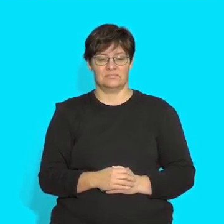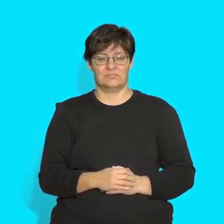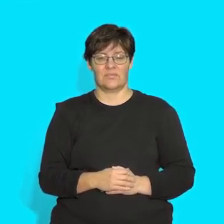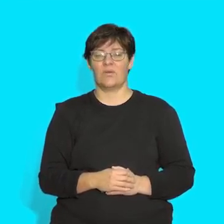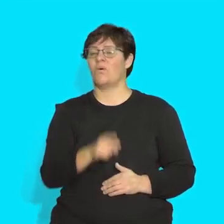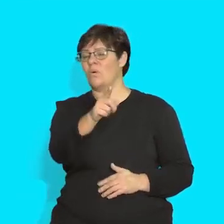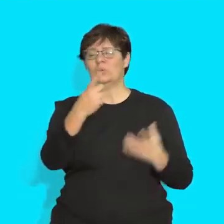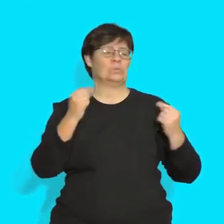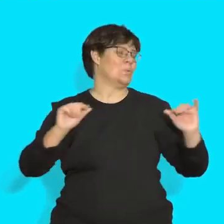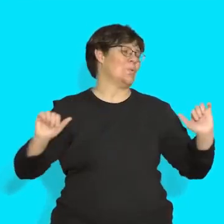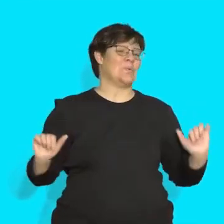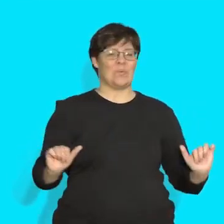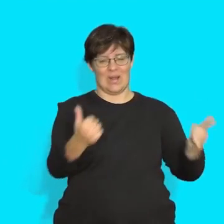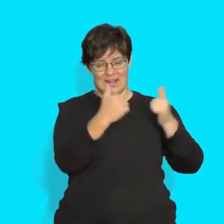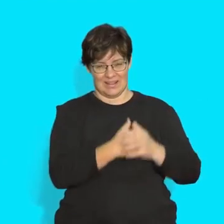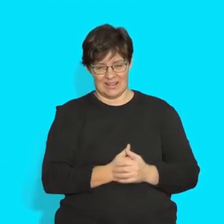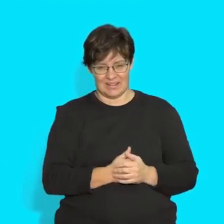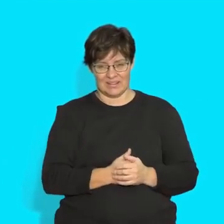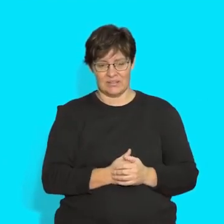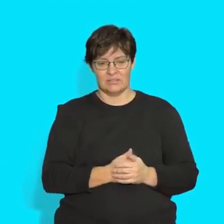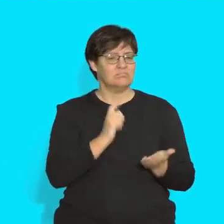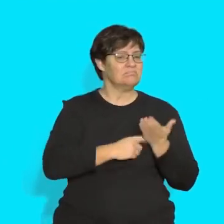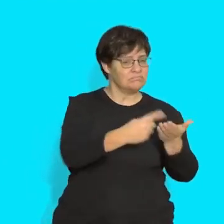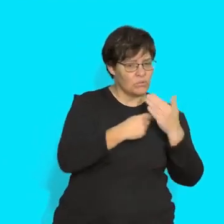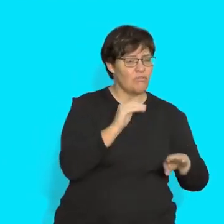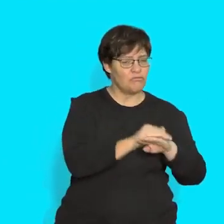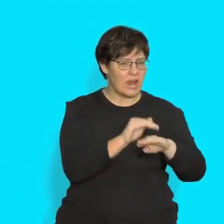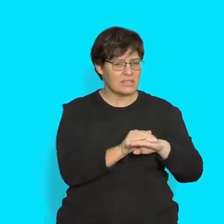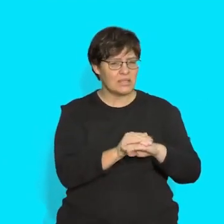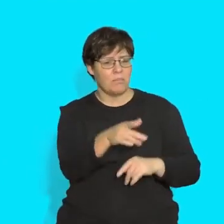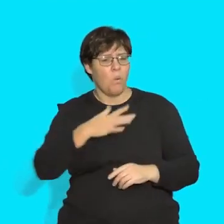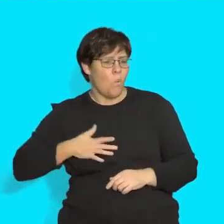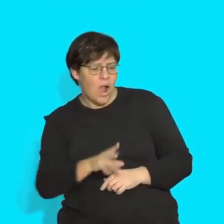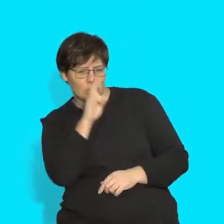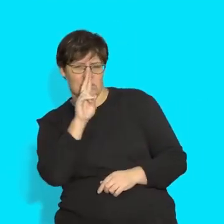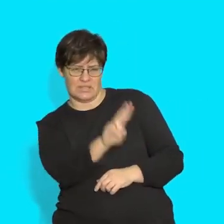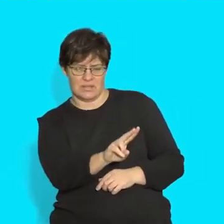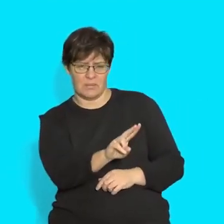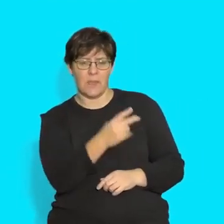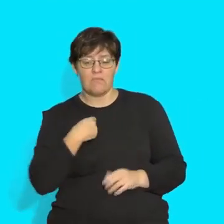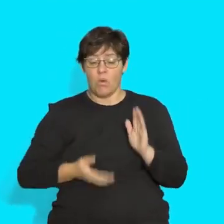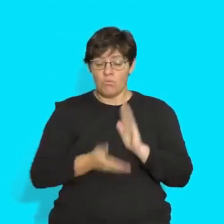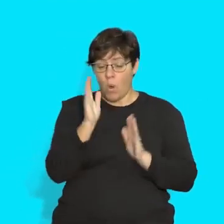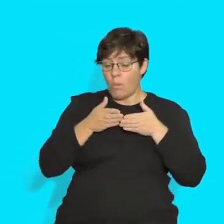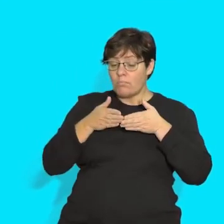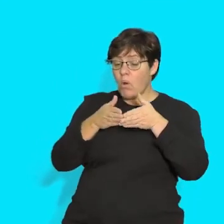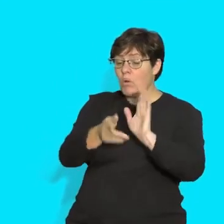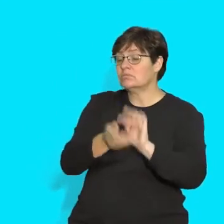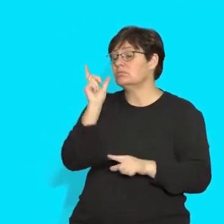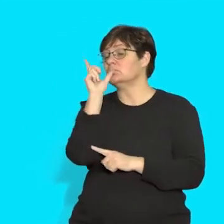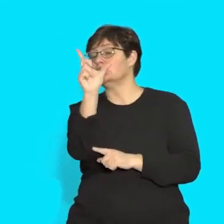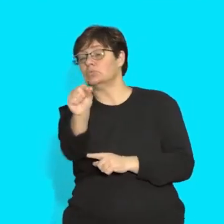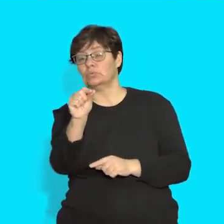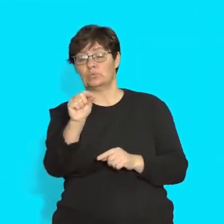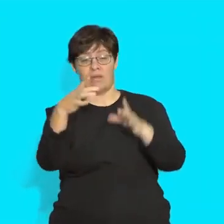You did that very well, grade threes. Talk to your friend about what you would like to see if you go on a boat to an island.